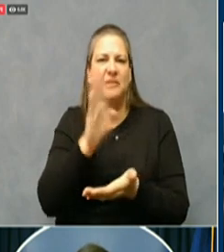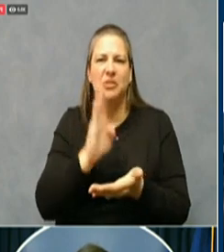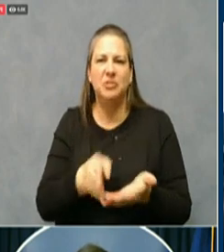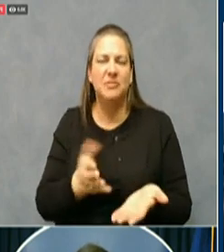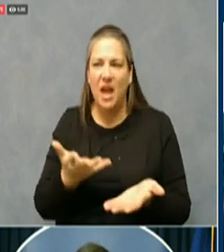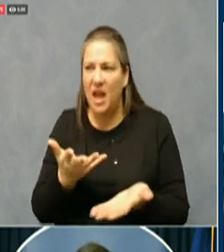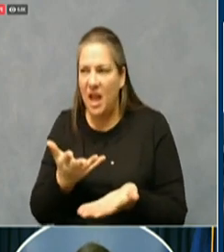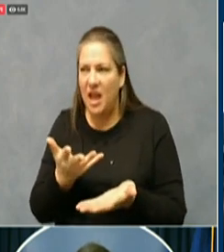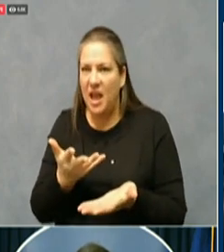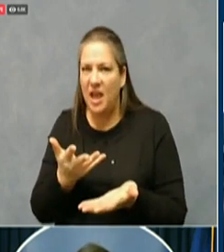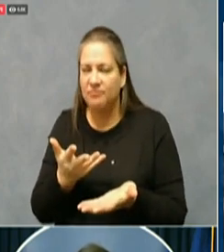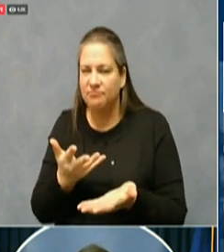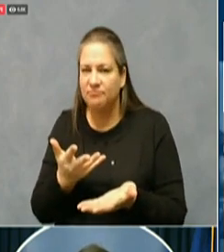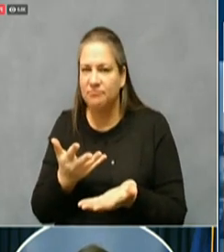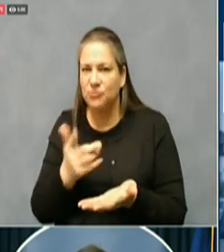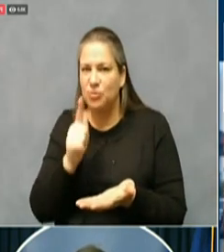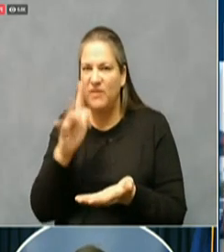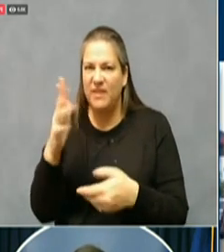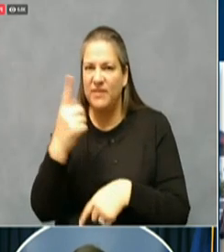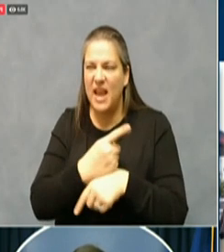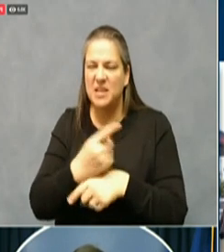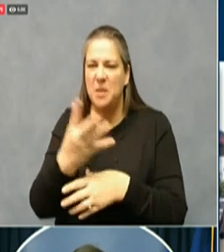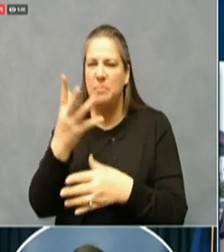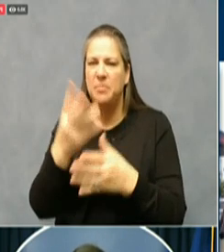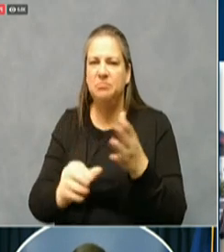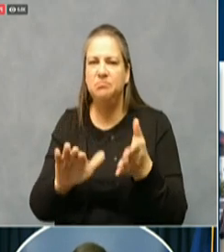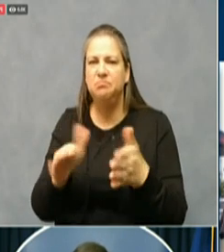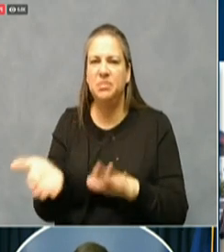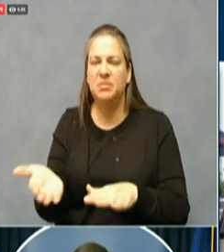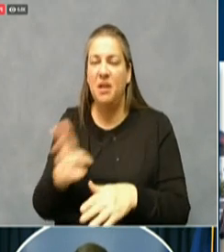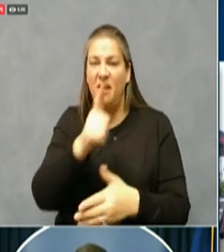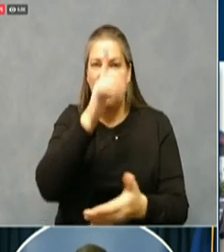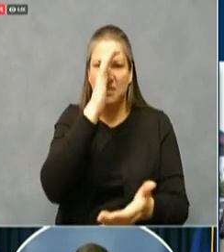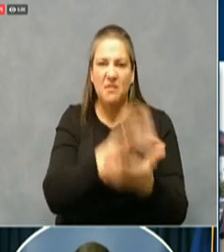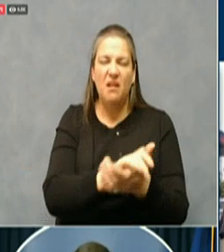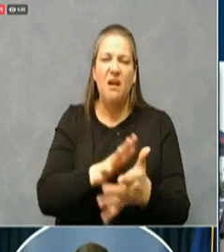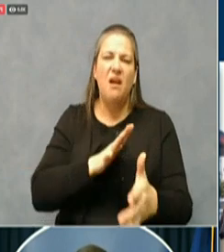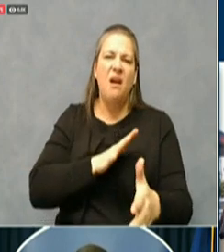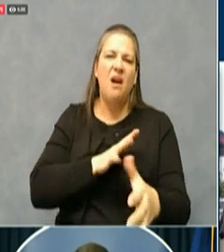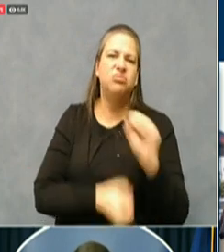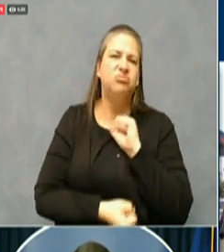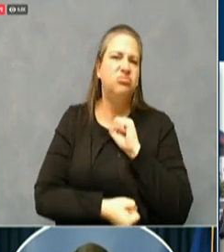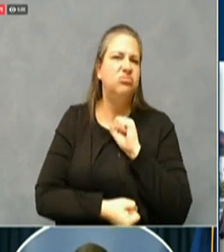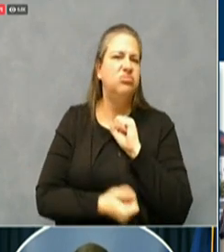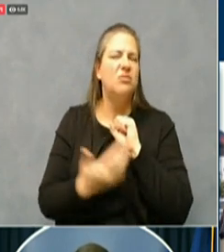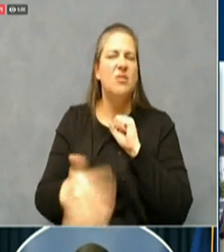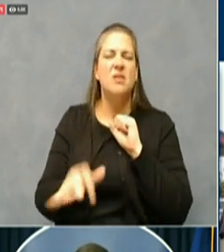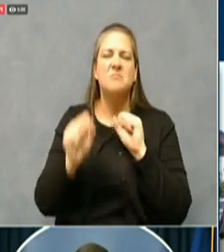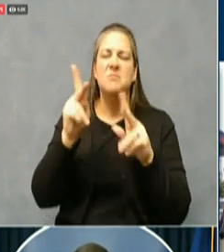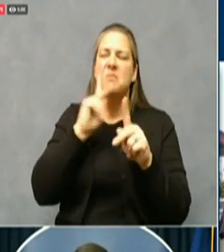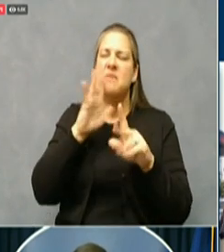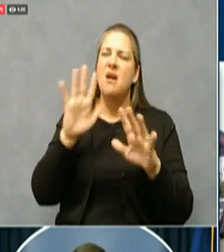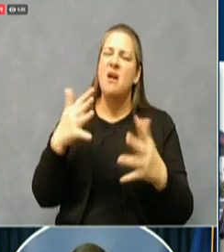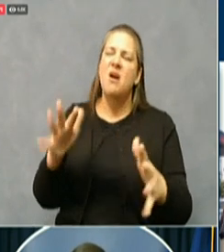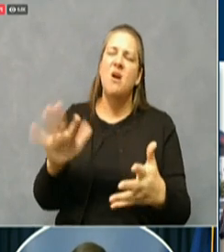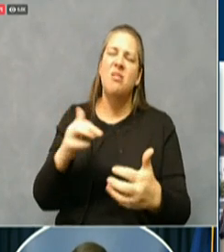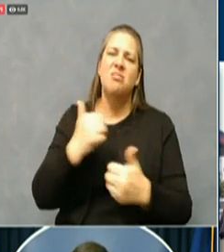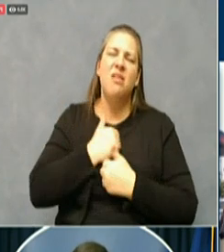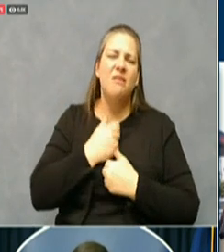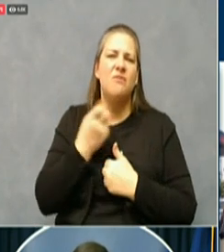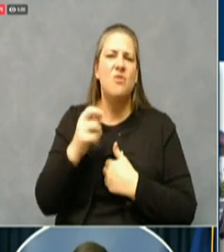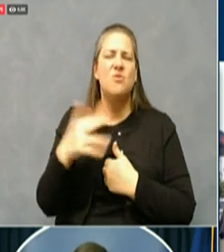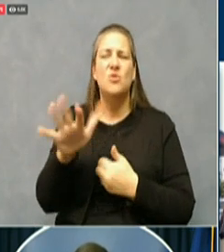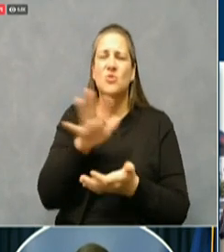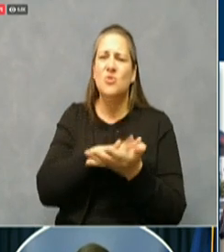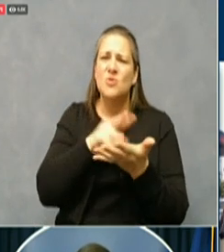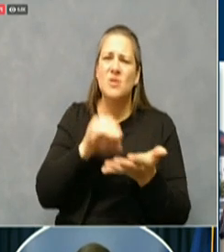who knew her devastated. The outpouring of encouraging messages of love and support during the battle from students, parents, friends